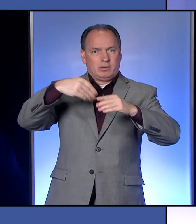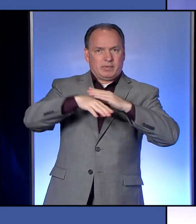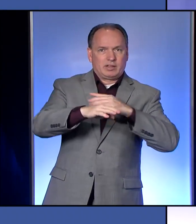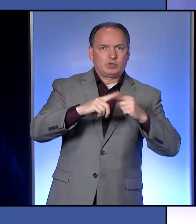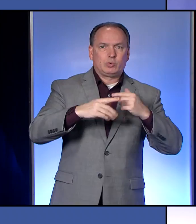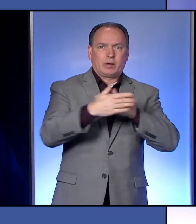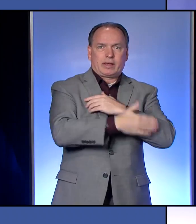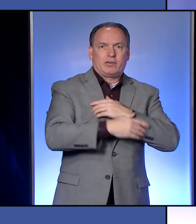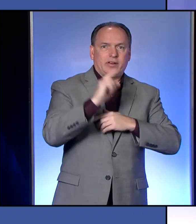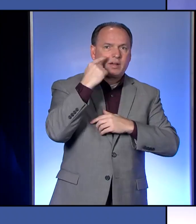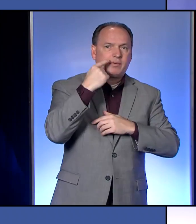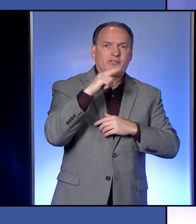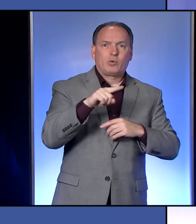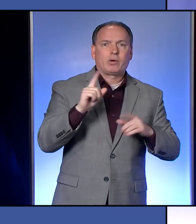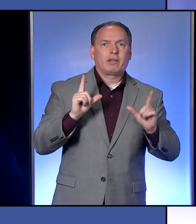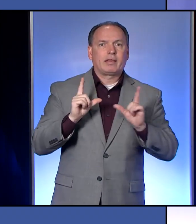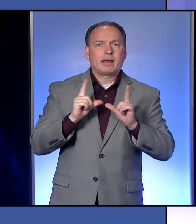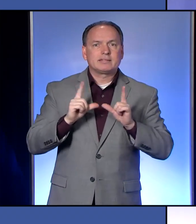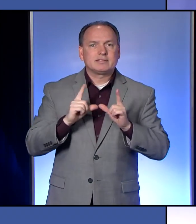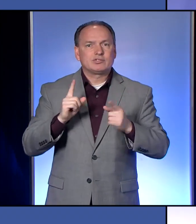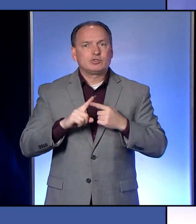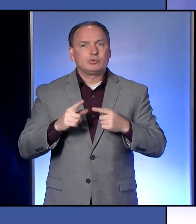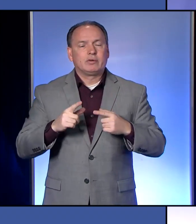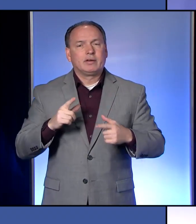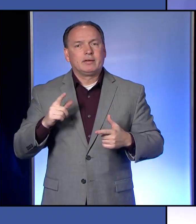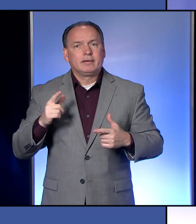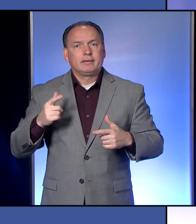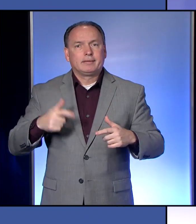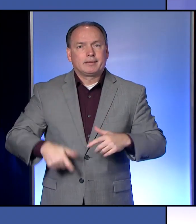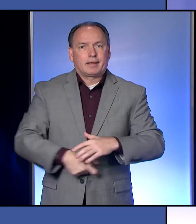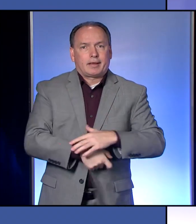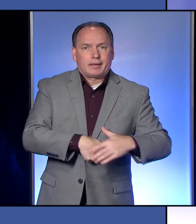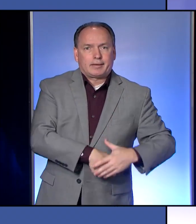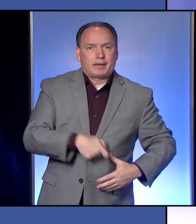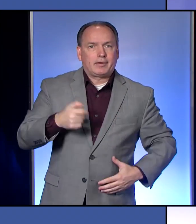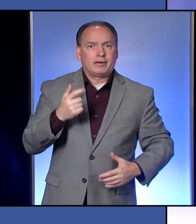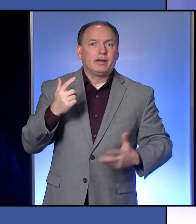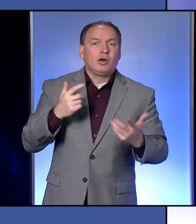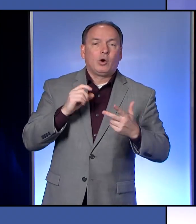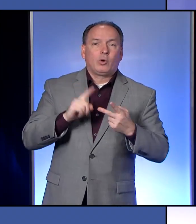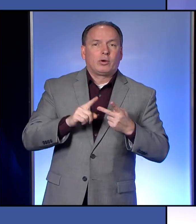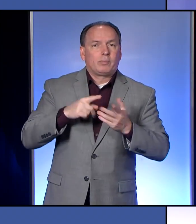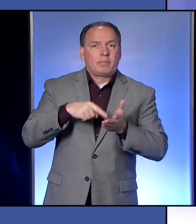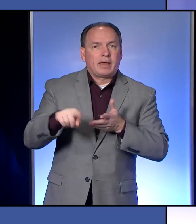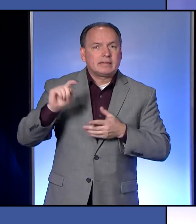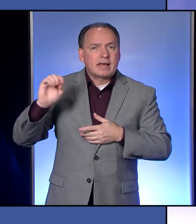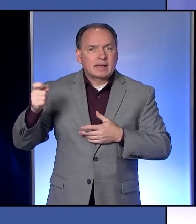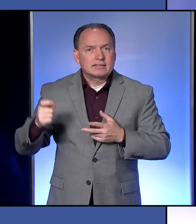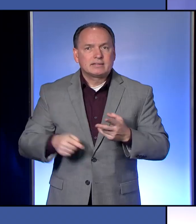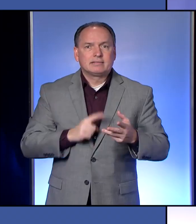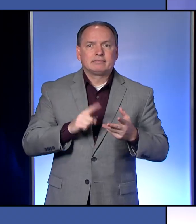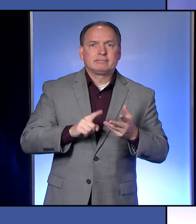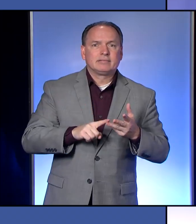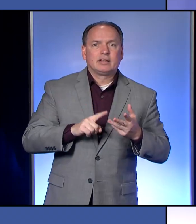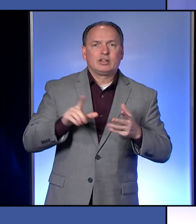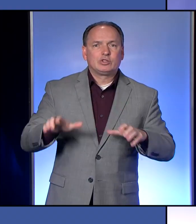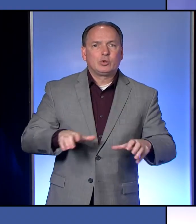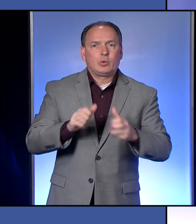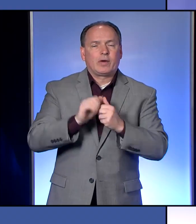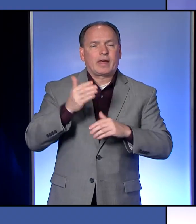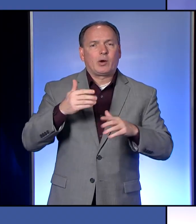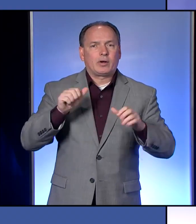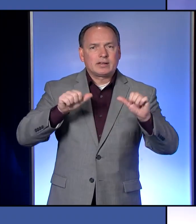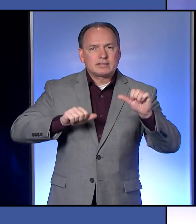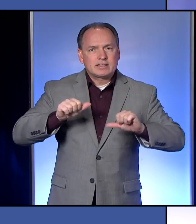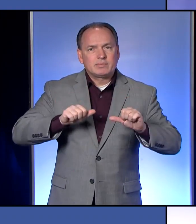in for a license to carry, whether they're coming in to pay their taxes, whether they're coming in to do something with our assessment office,